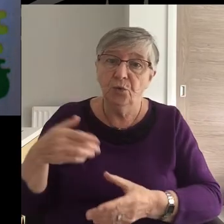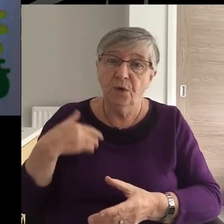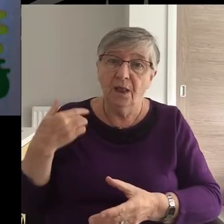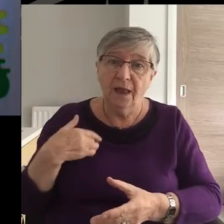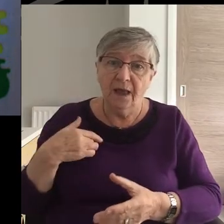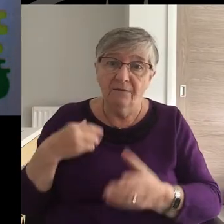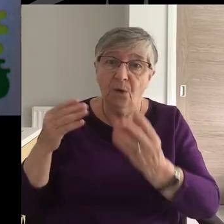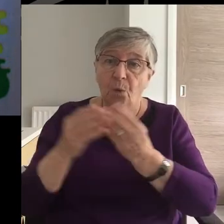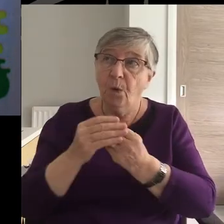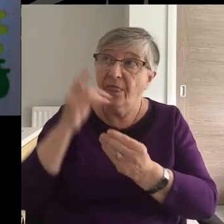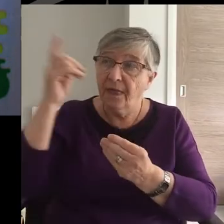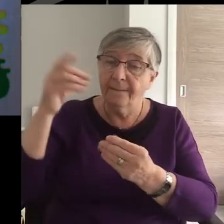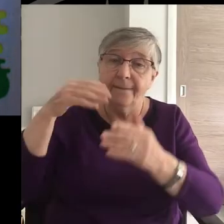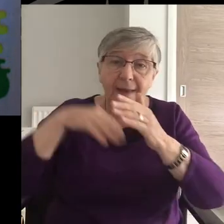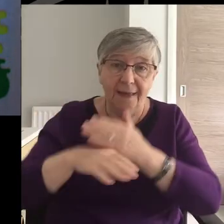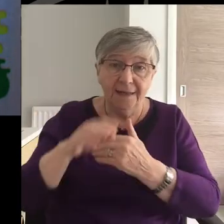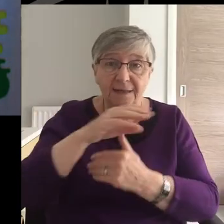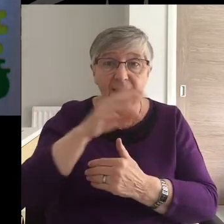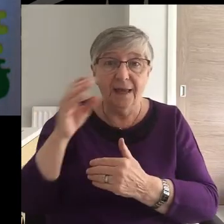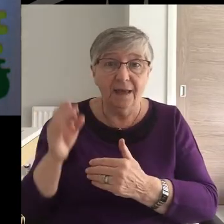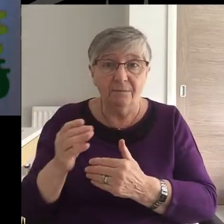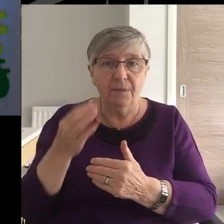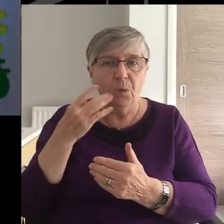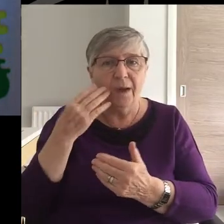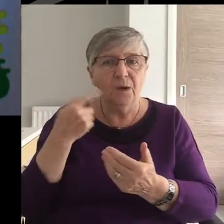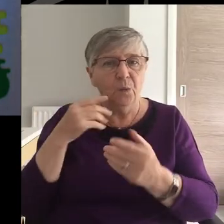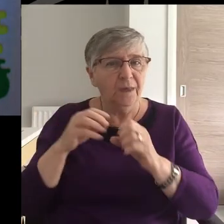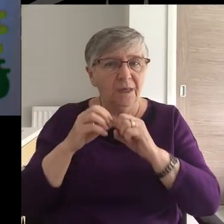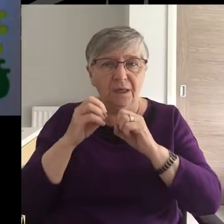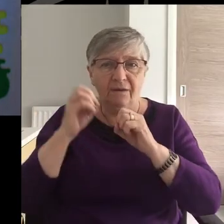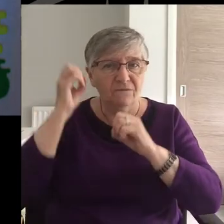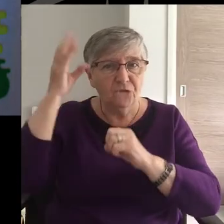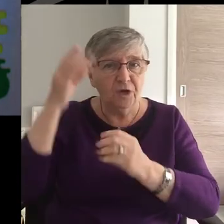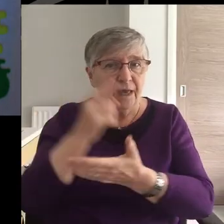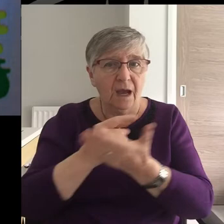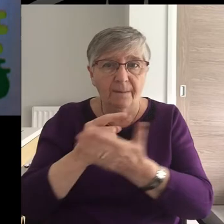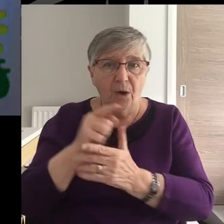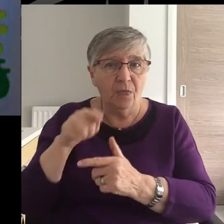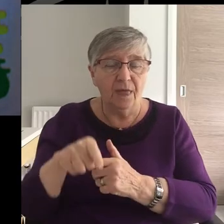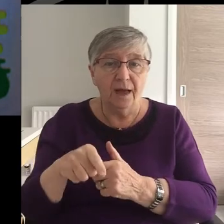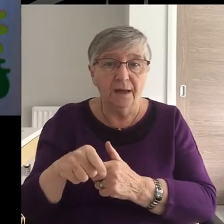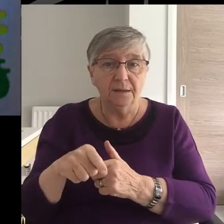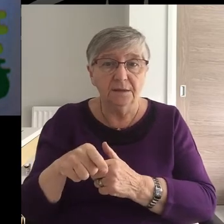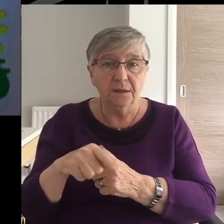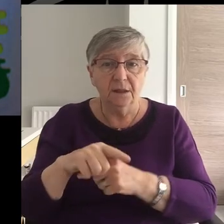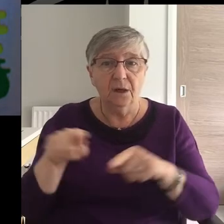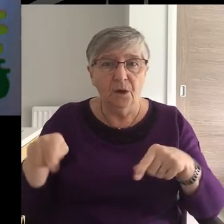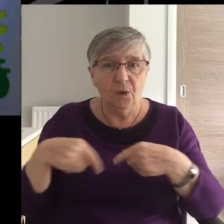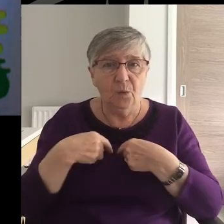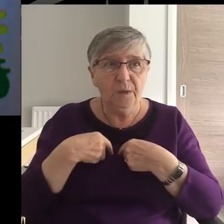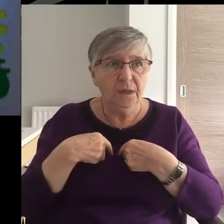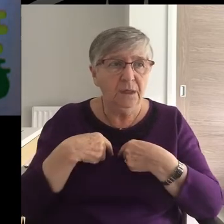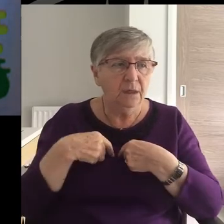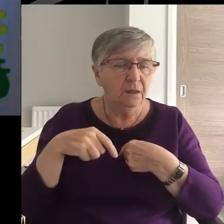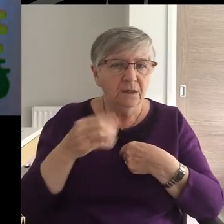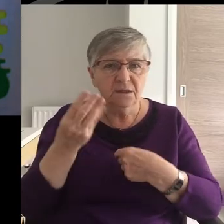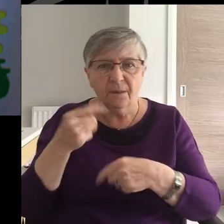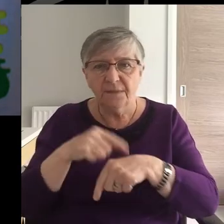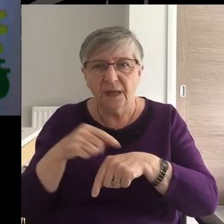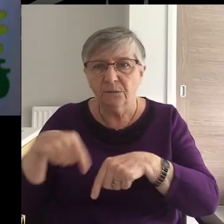in him. When we lose sight of that fact, we are apt to go searching